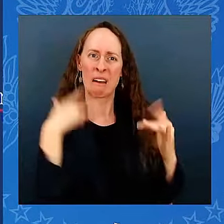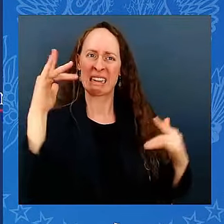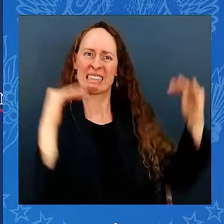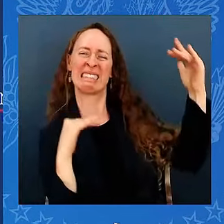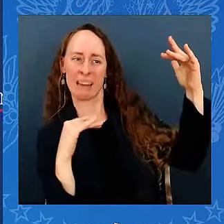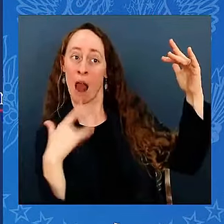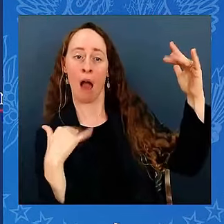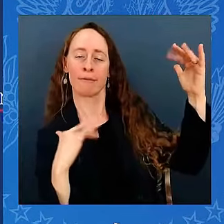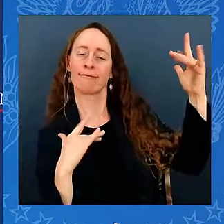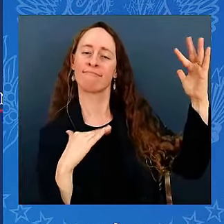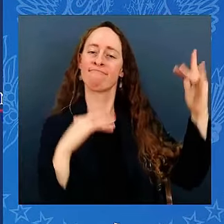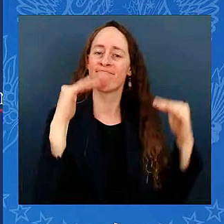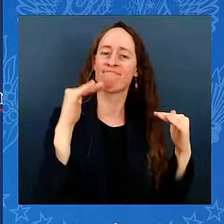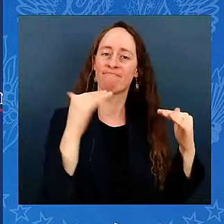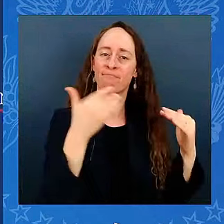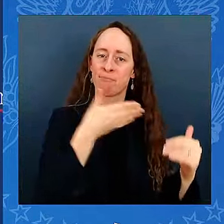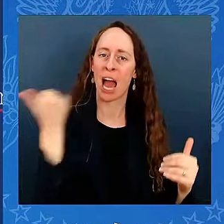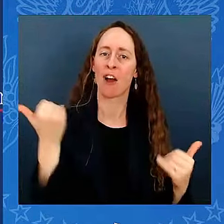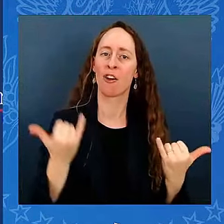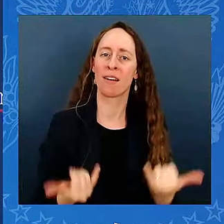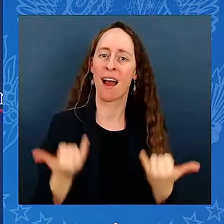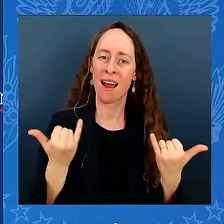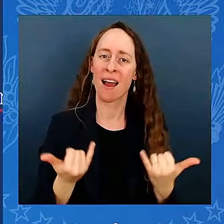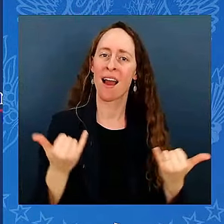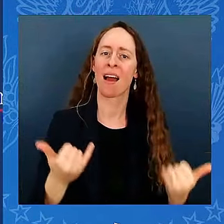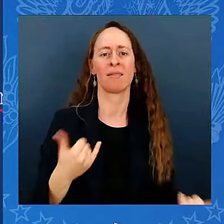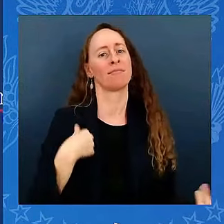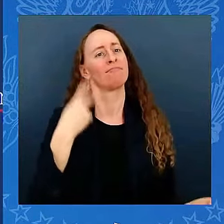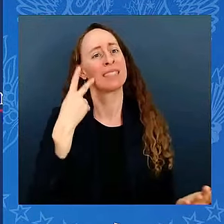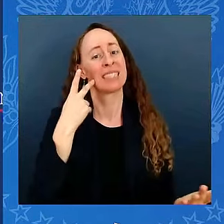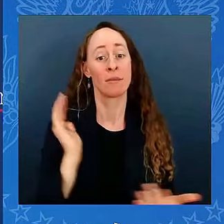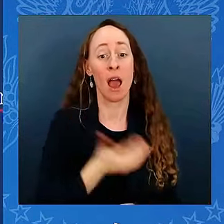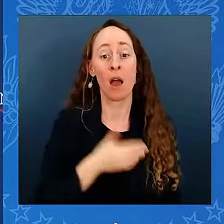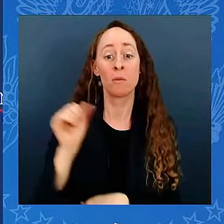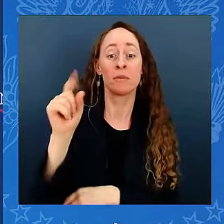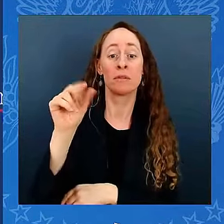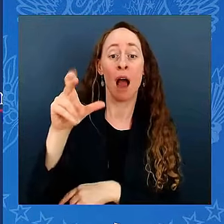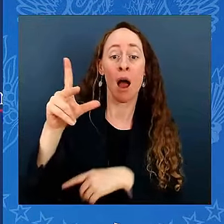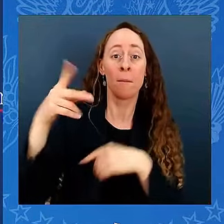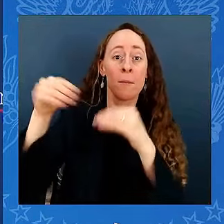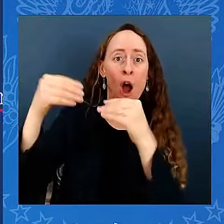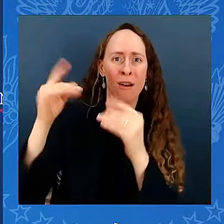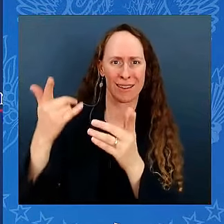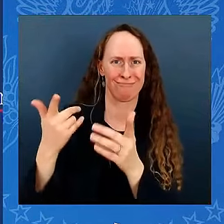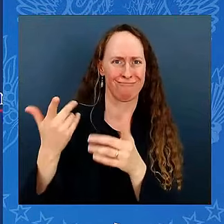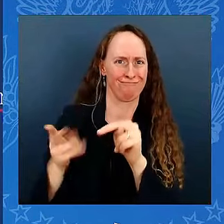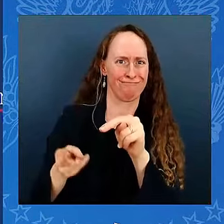and record 401 s. The bottom line is, I'm a capitalist. I wish I had more stock.